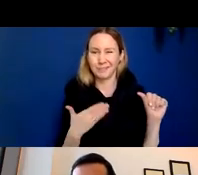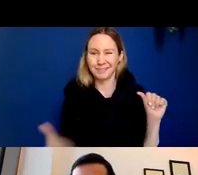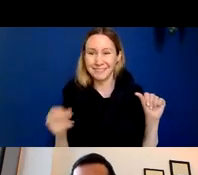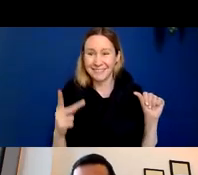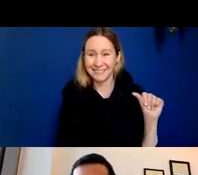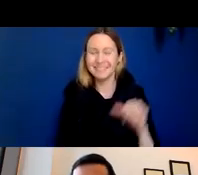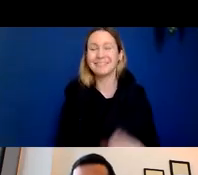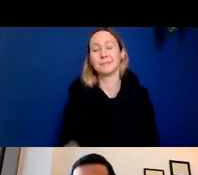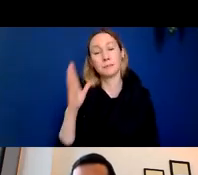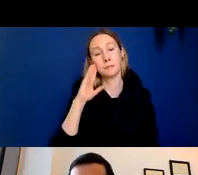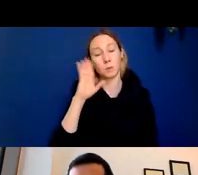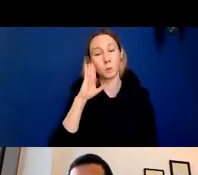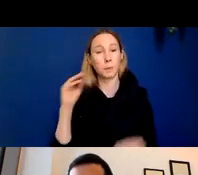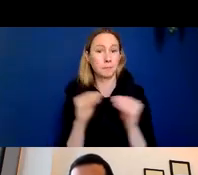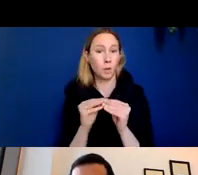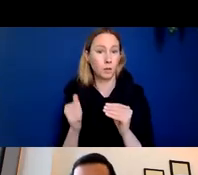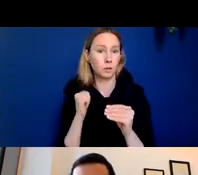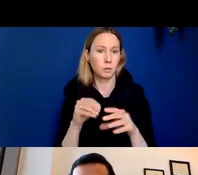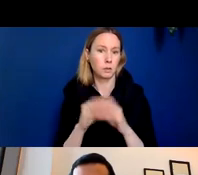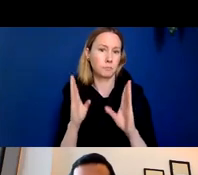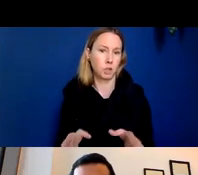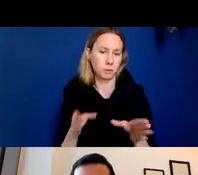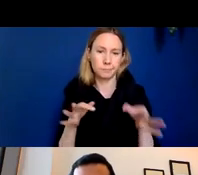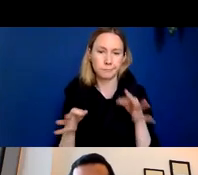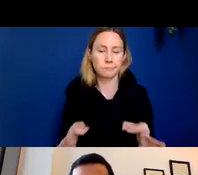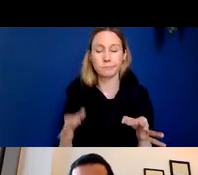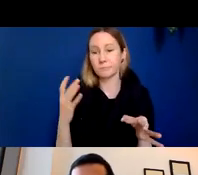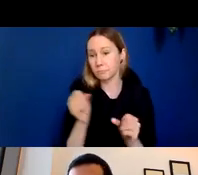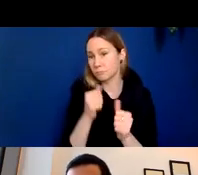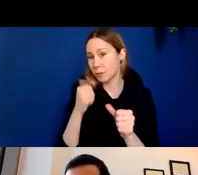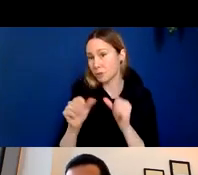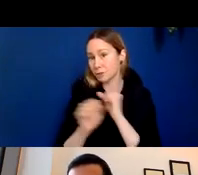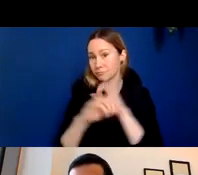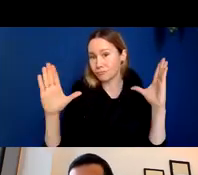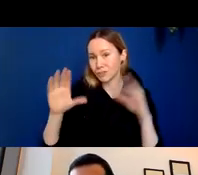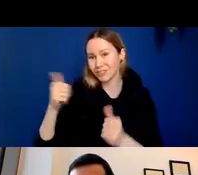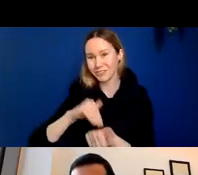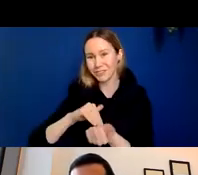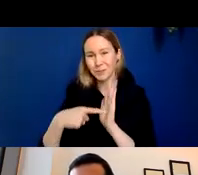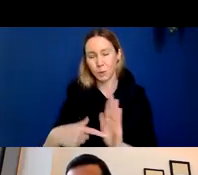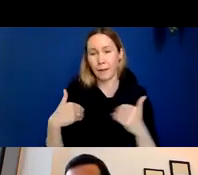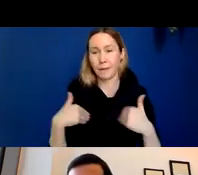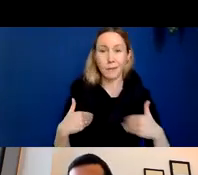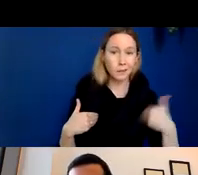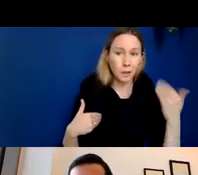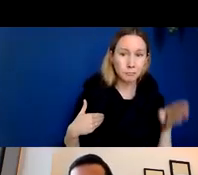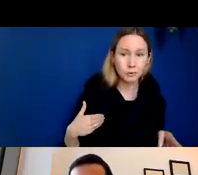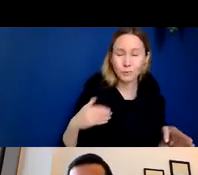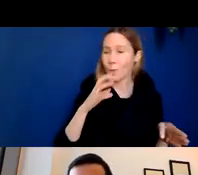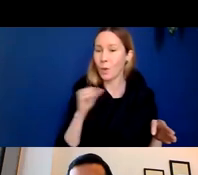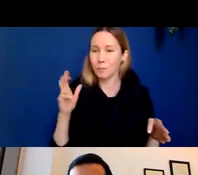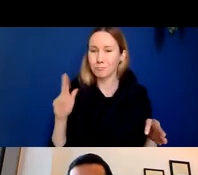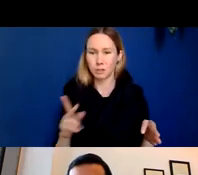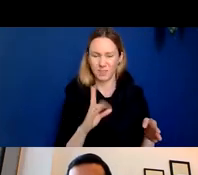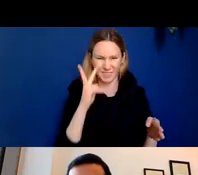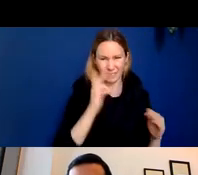back in a person's disease progression. Remember that image that Sergio had shown you of the kind of the young person and the old person and everything in between.